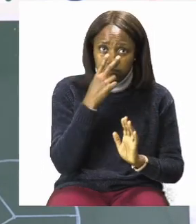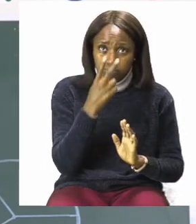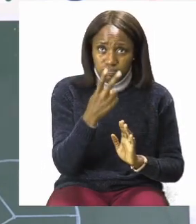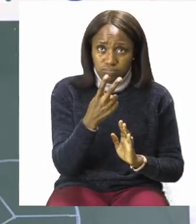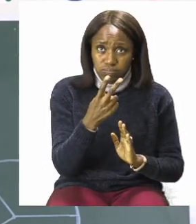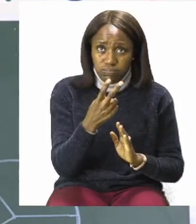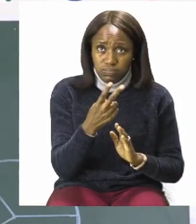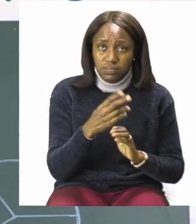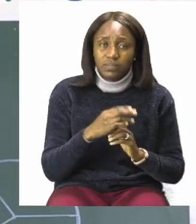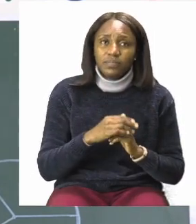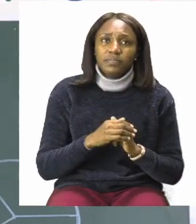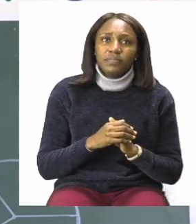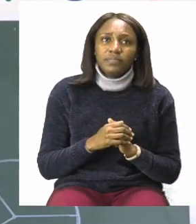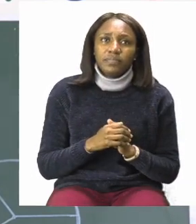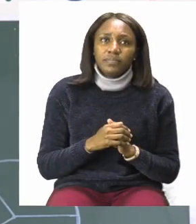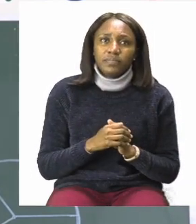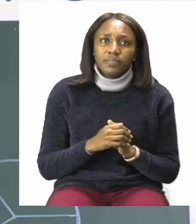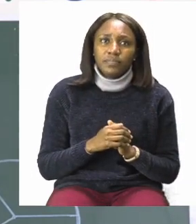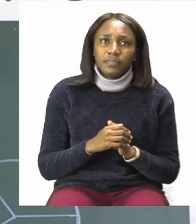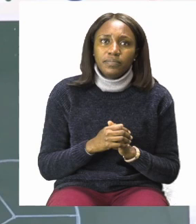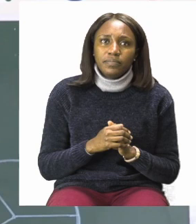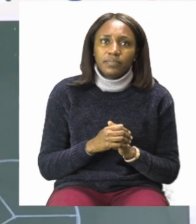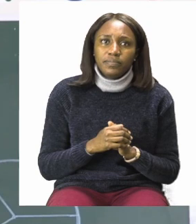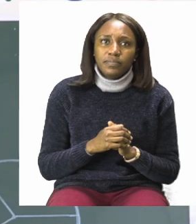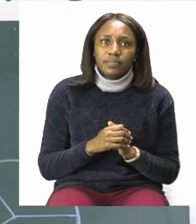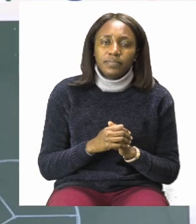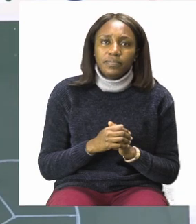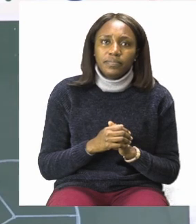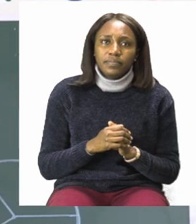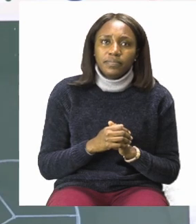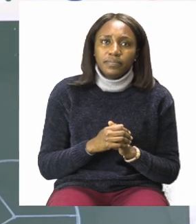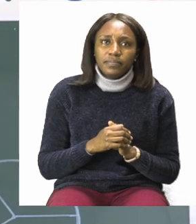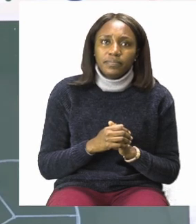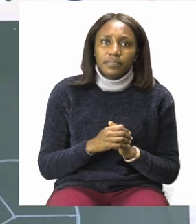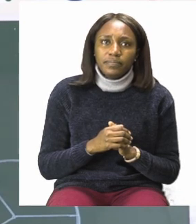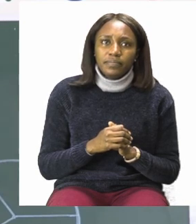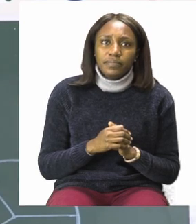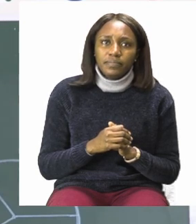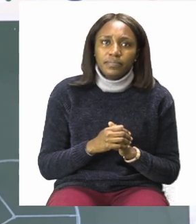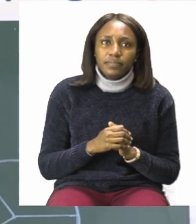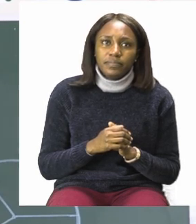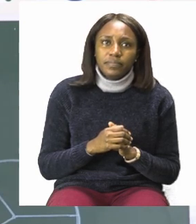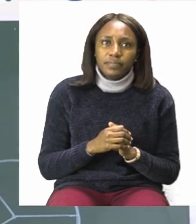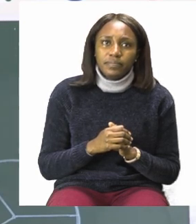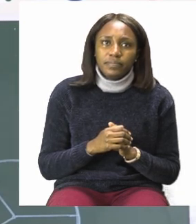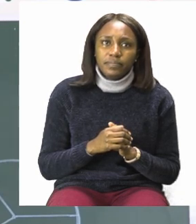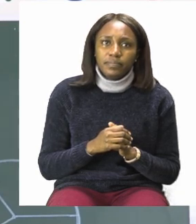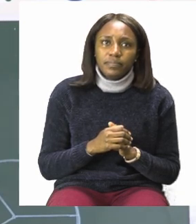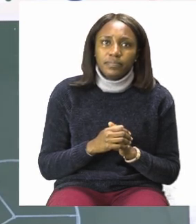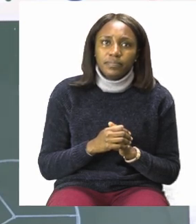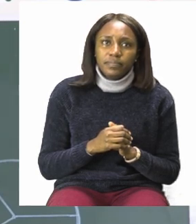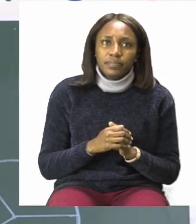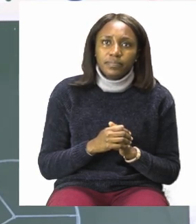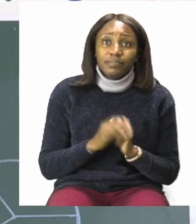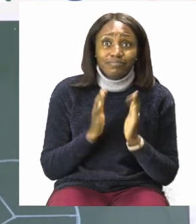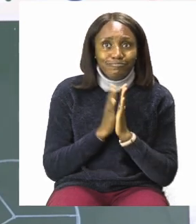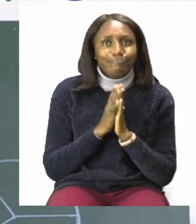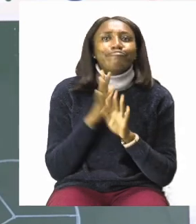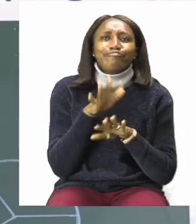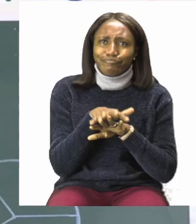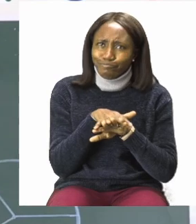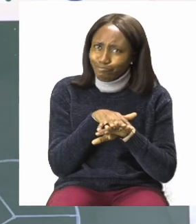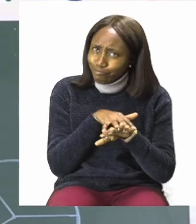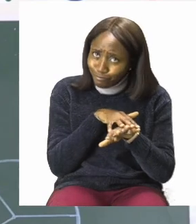so that I can show that I have colored the ones that they have asked me for. Take your time when you are making